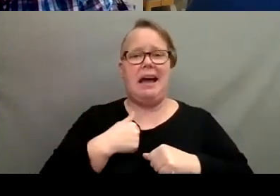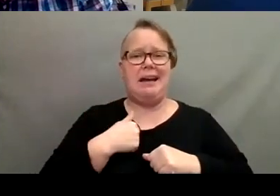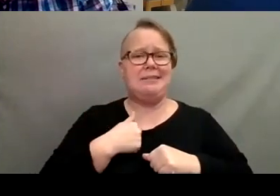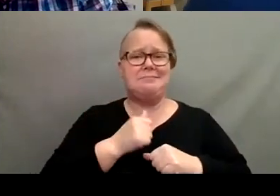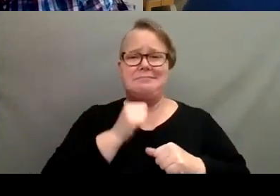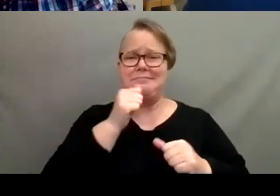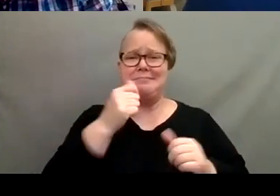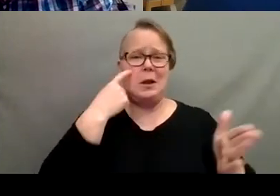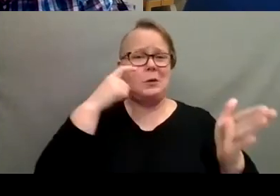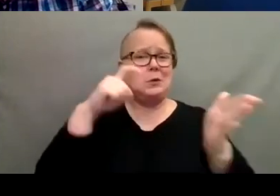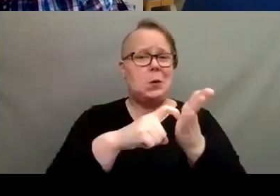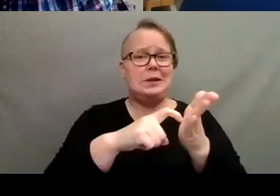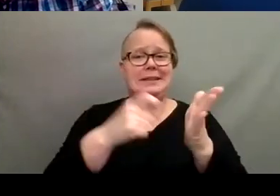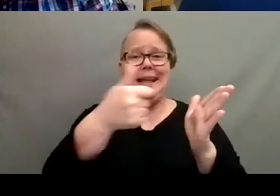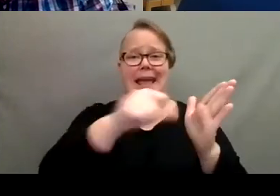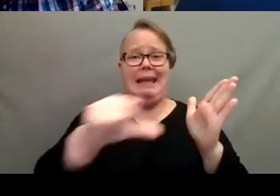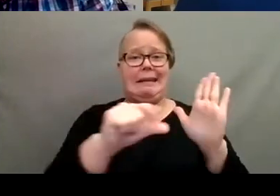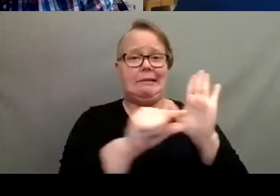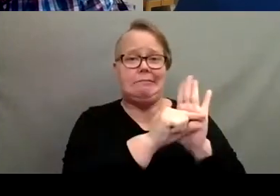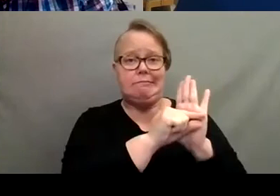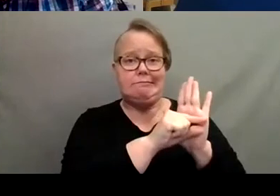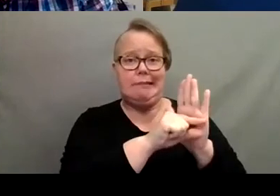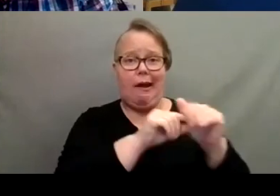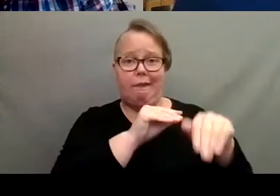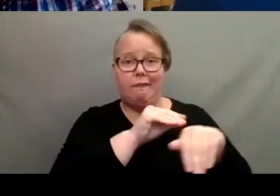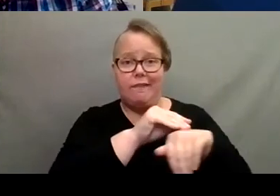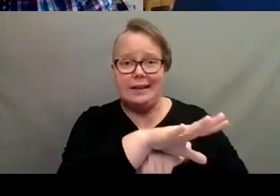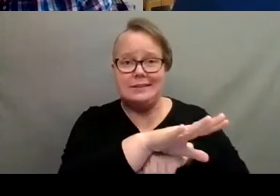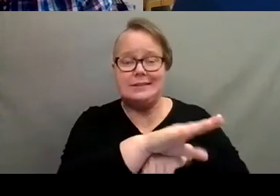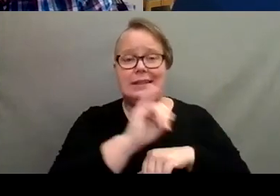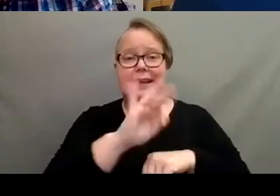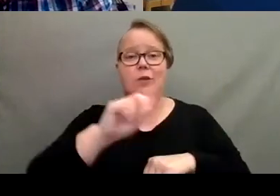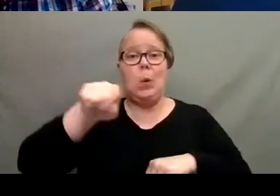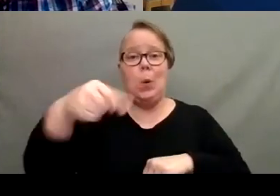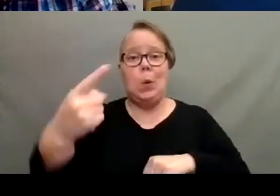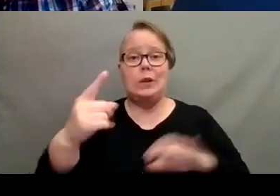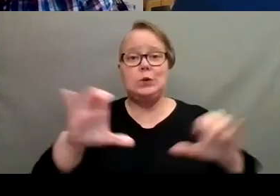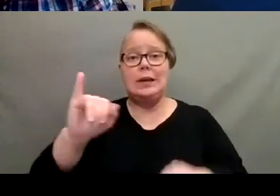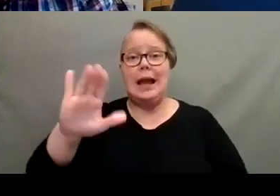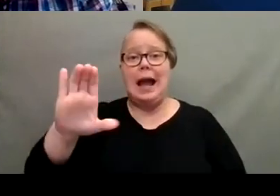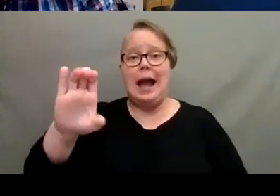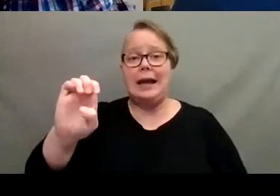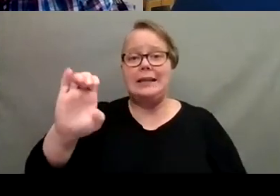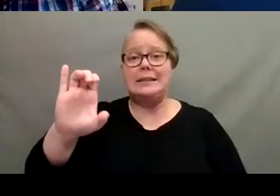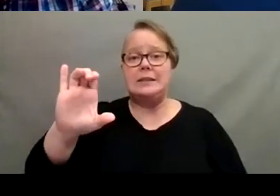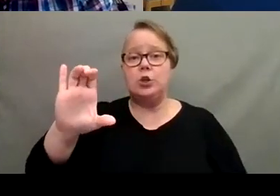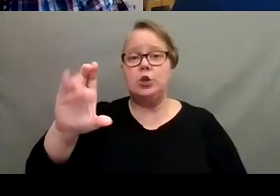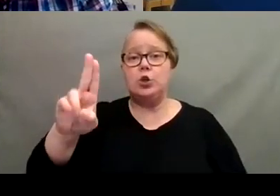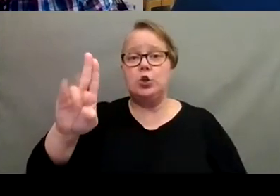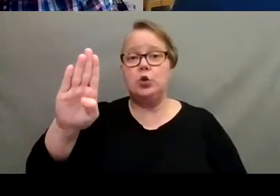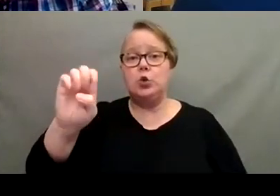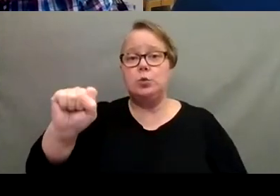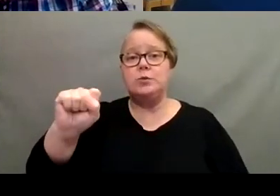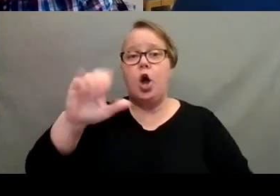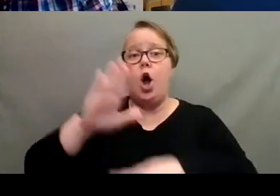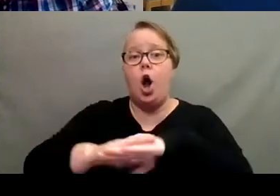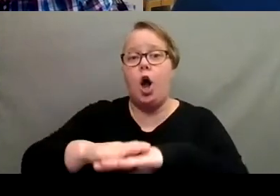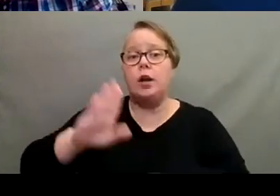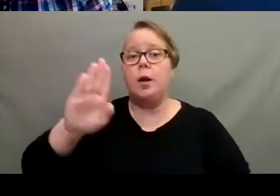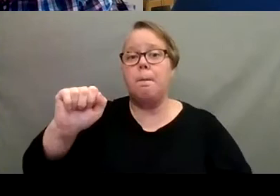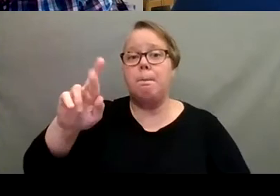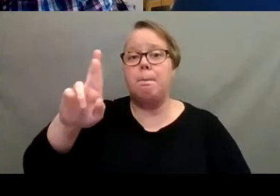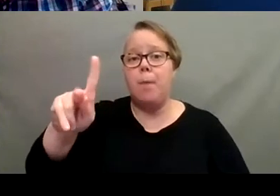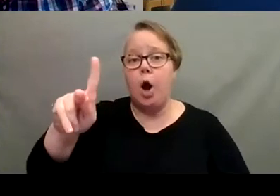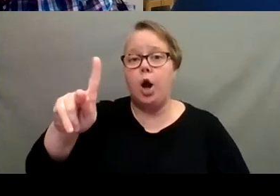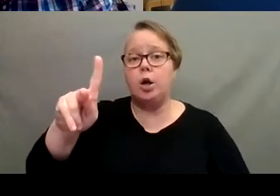any adverse effects of doing that. If you're only putting those ice cubes on the bark, on the soil